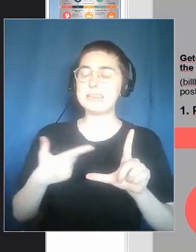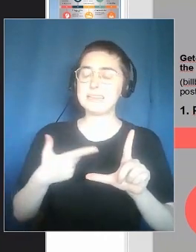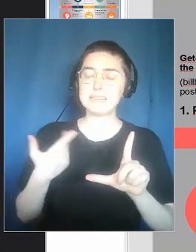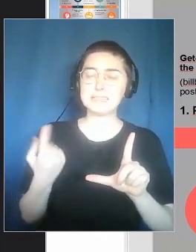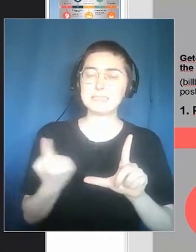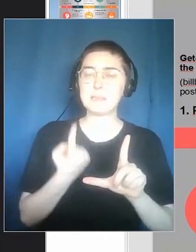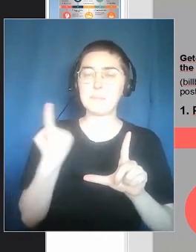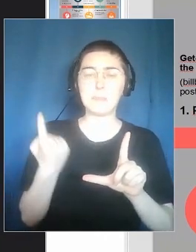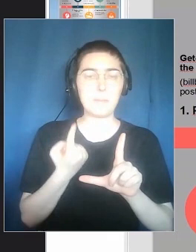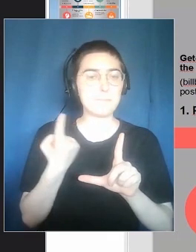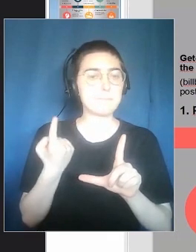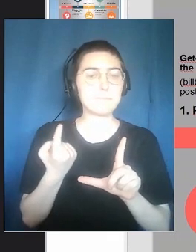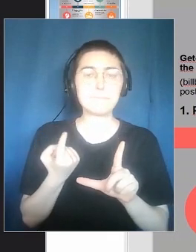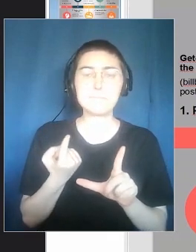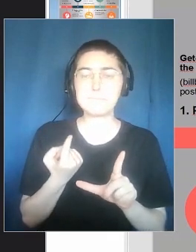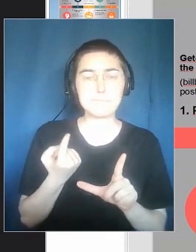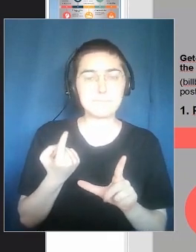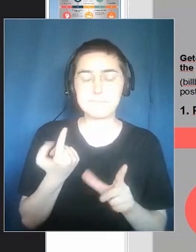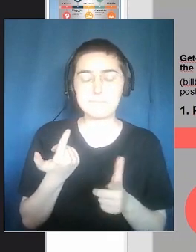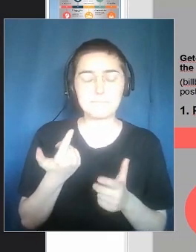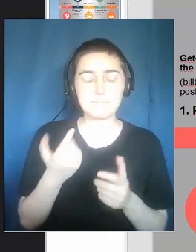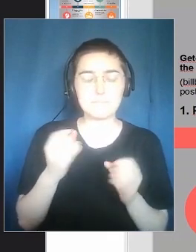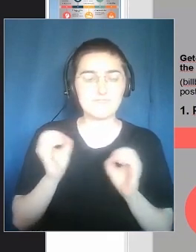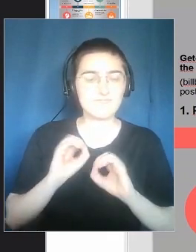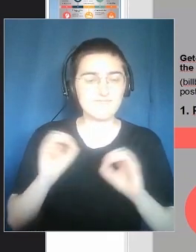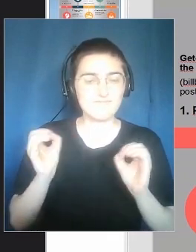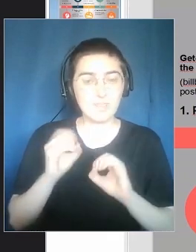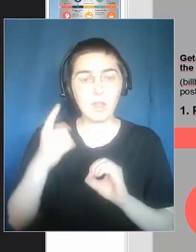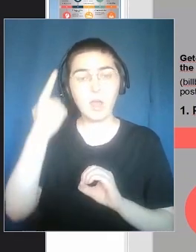three locations.